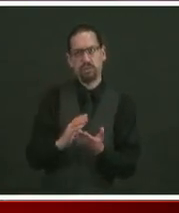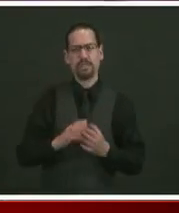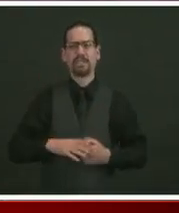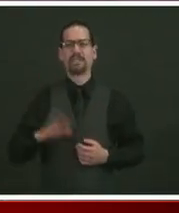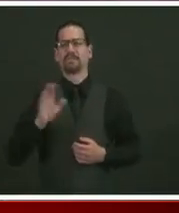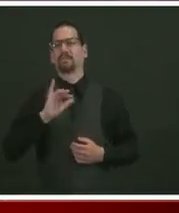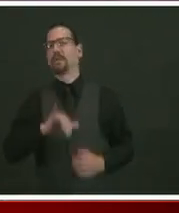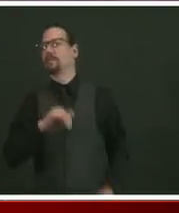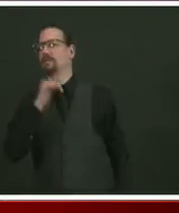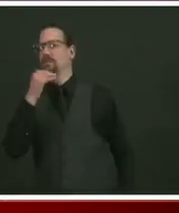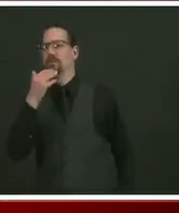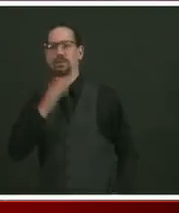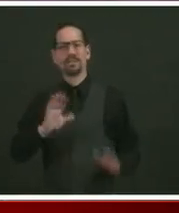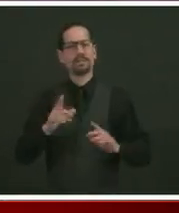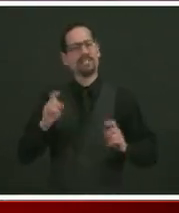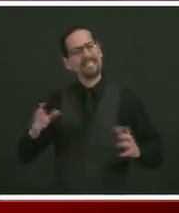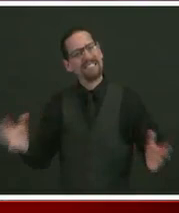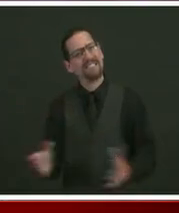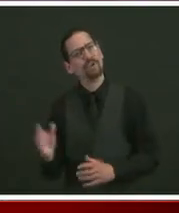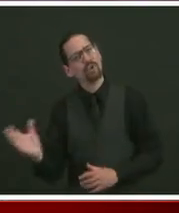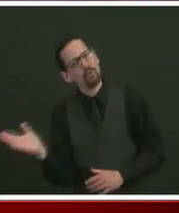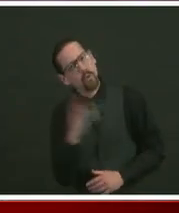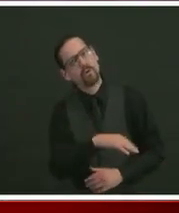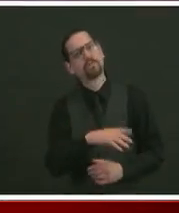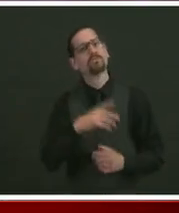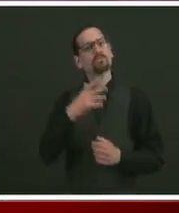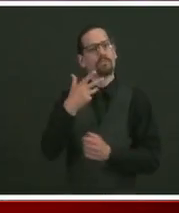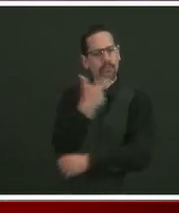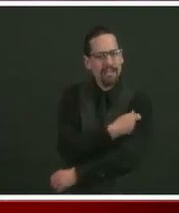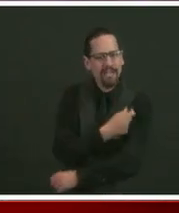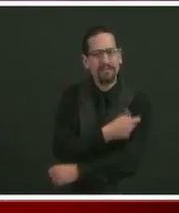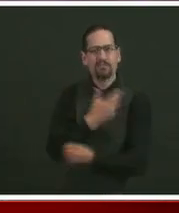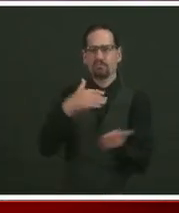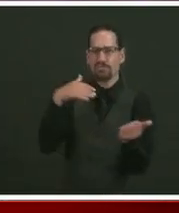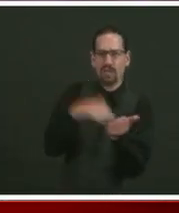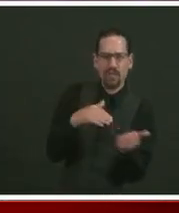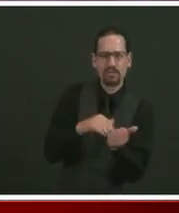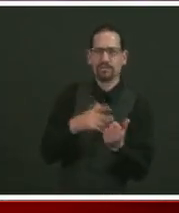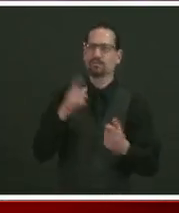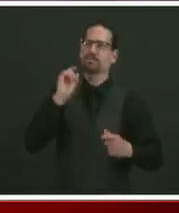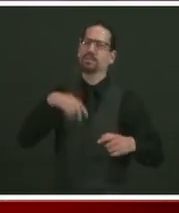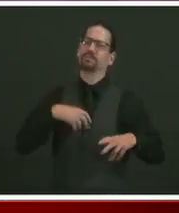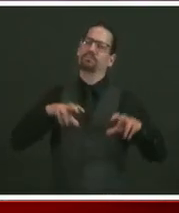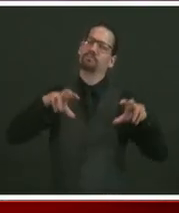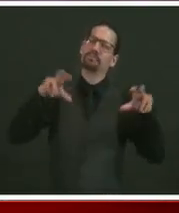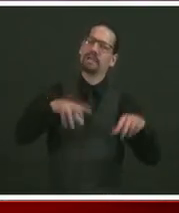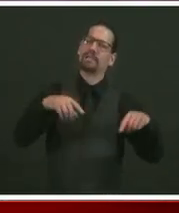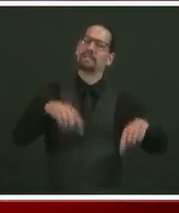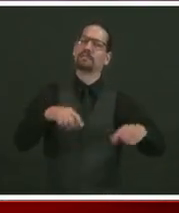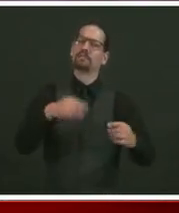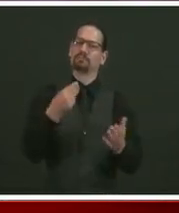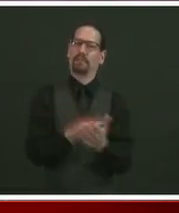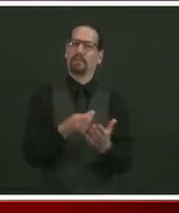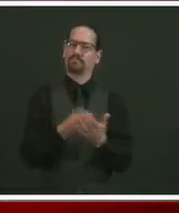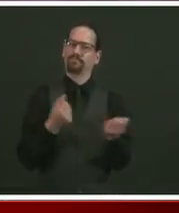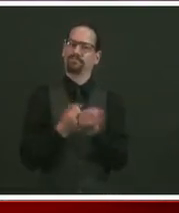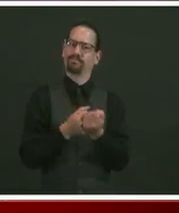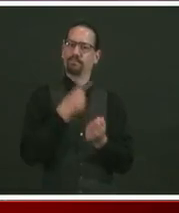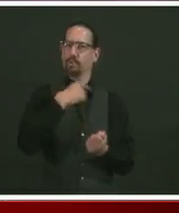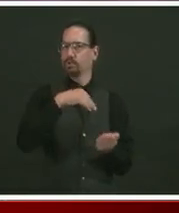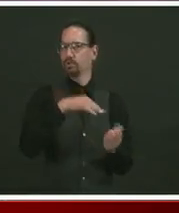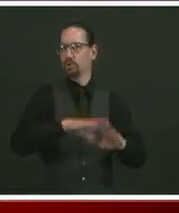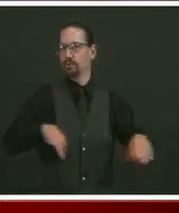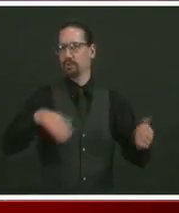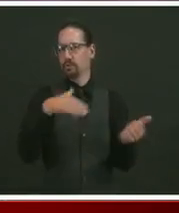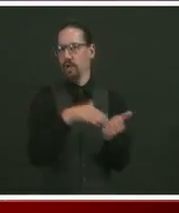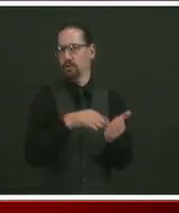pediatricians are ready, so we are going to invest money in pediatricians. We are going to support them, and we're going to come up